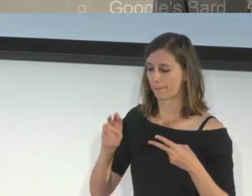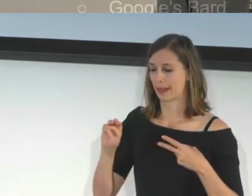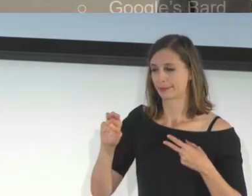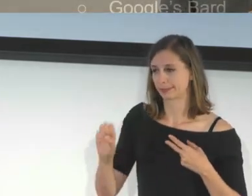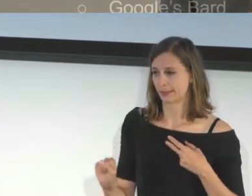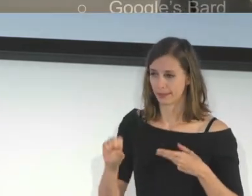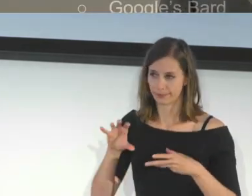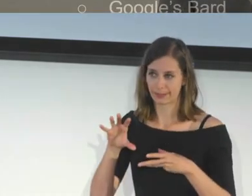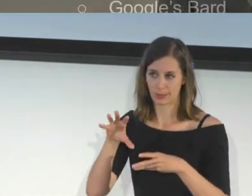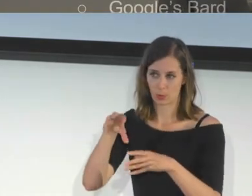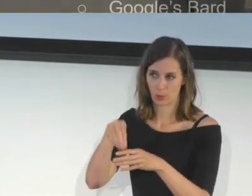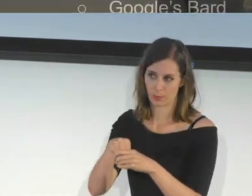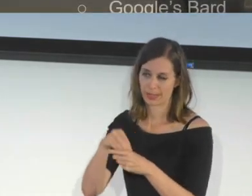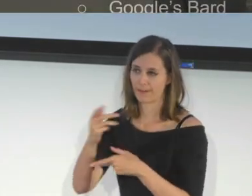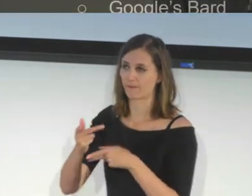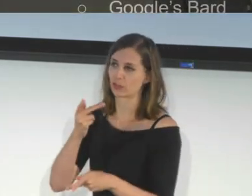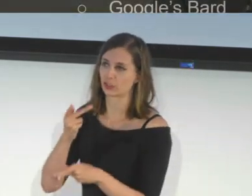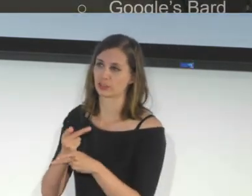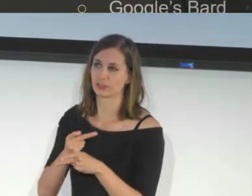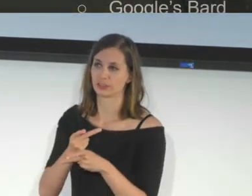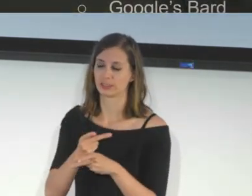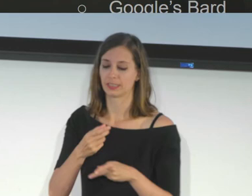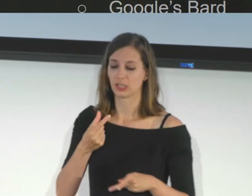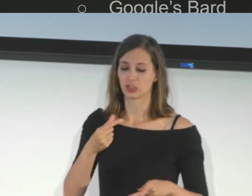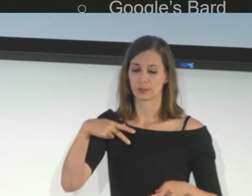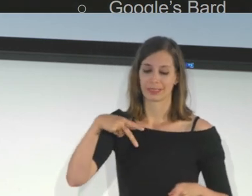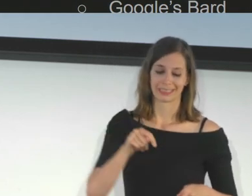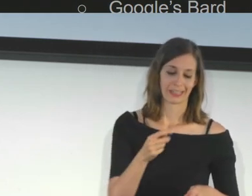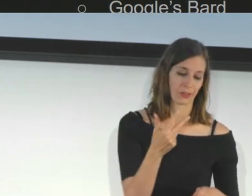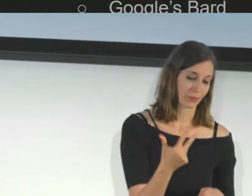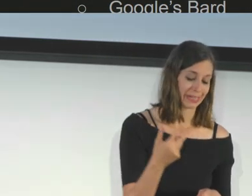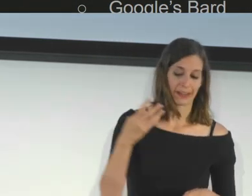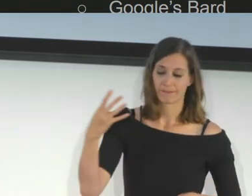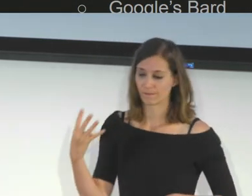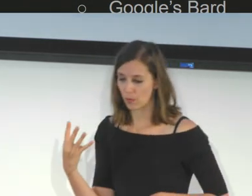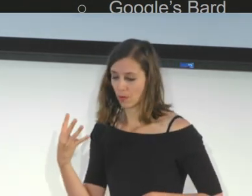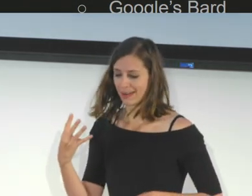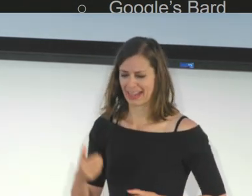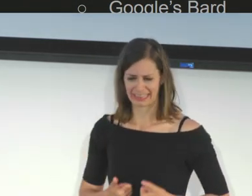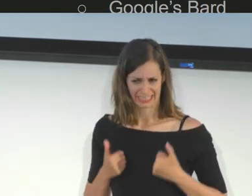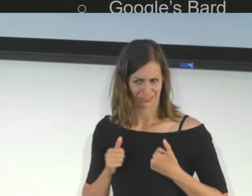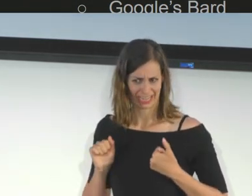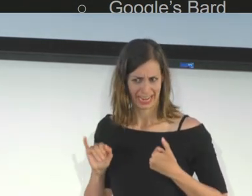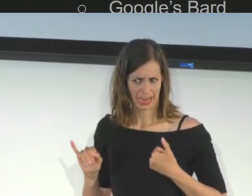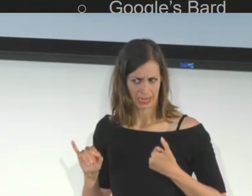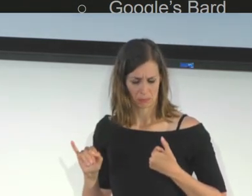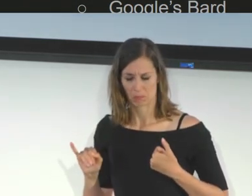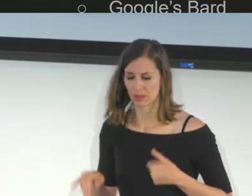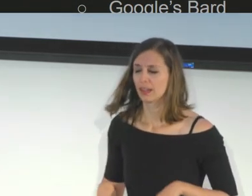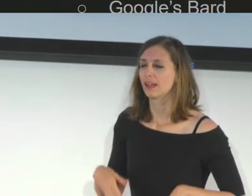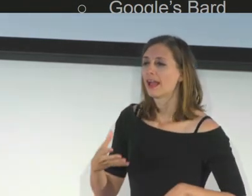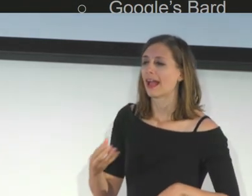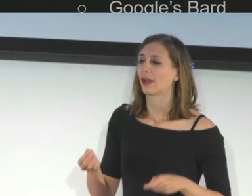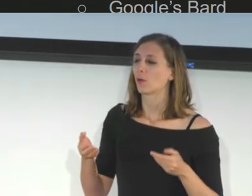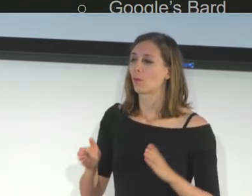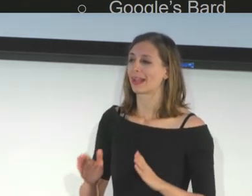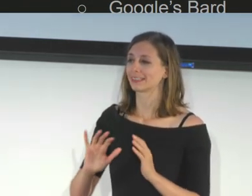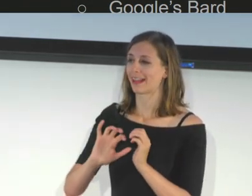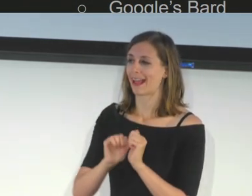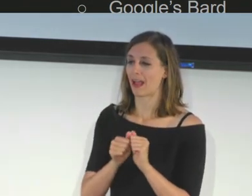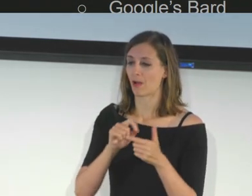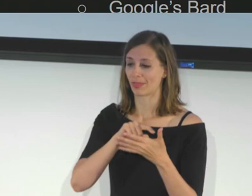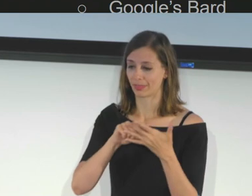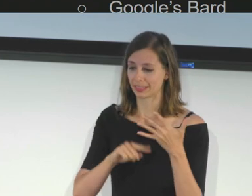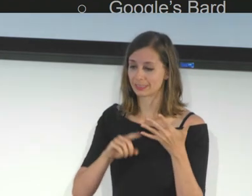versions of GPT-3, GPT-4 into Bing AI in ways in which this can be used